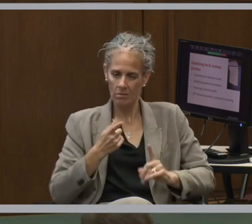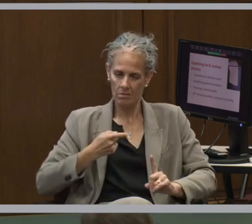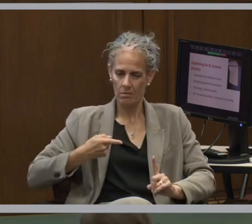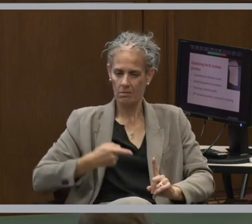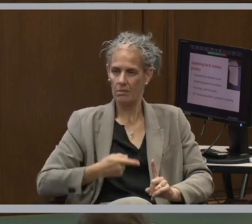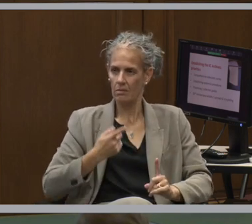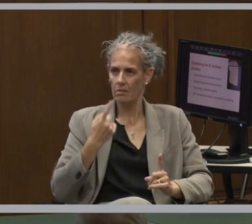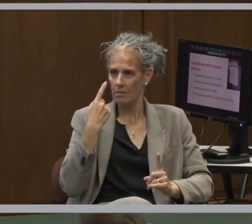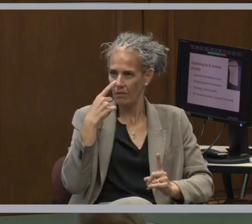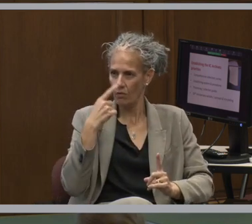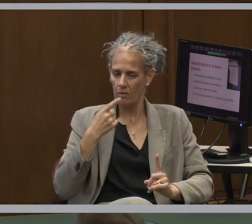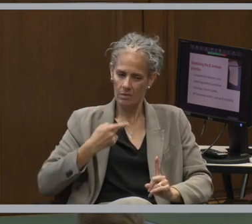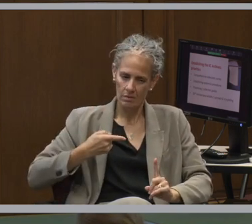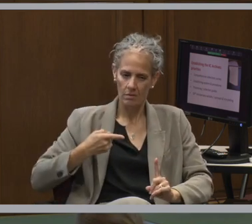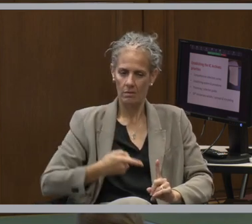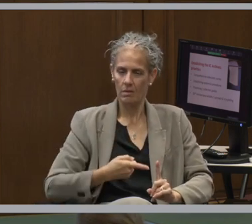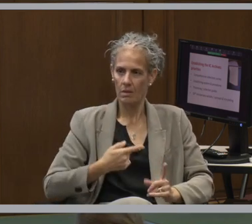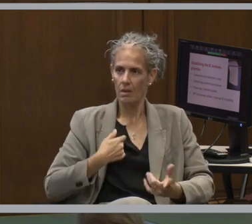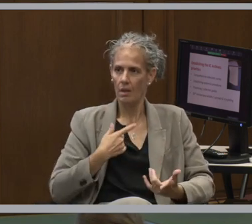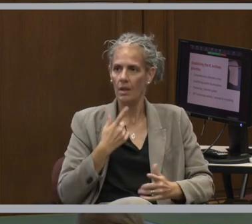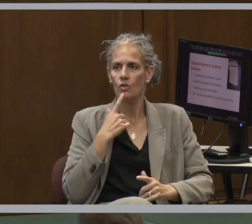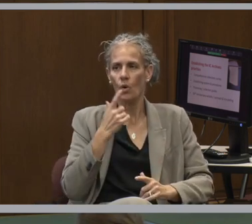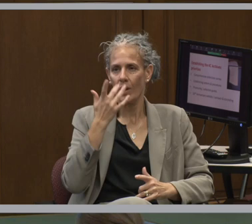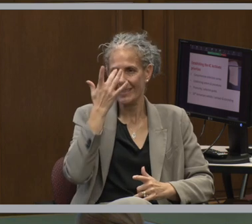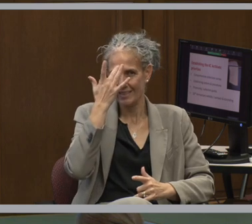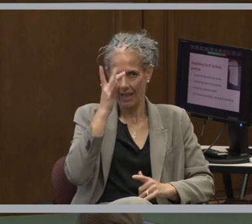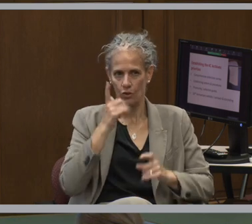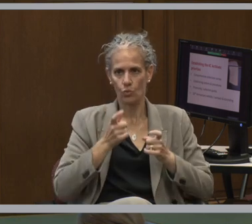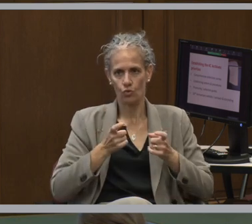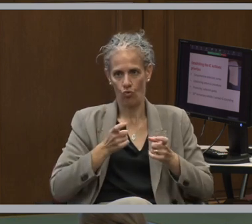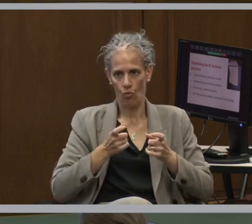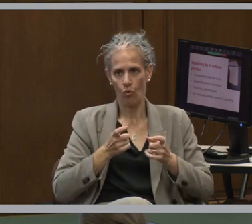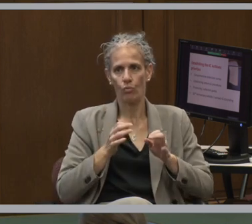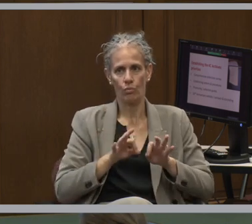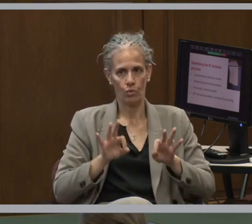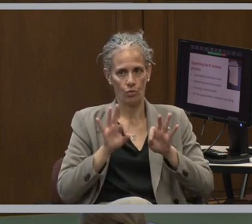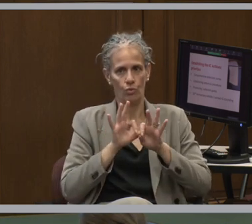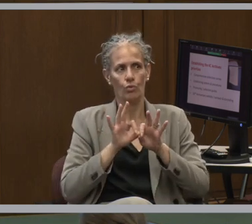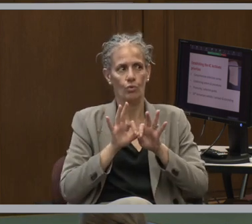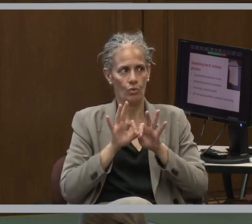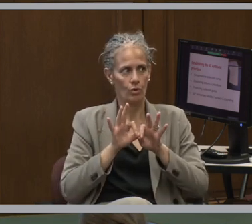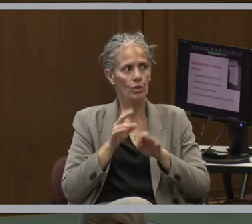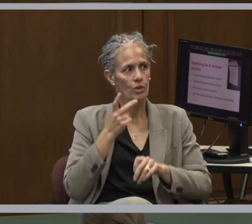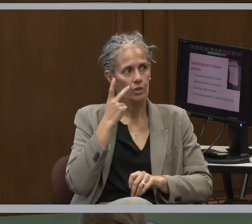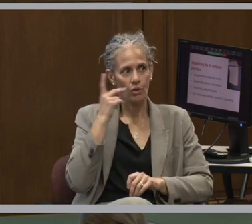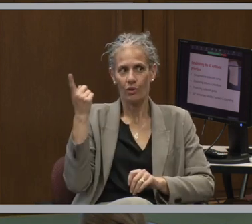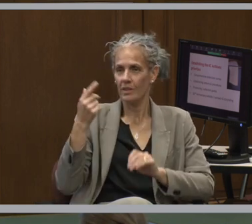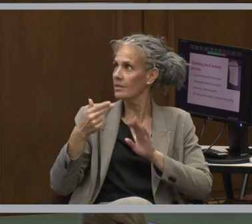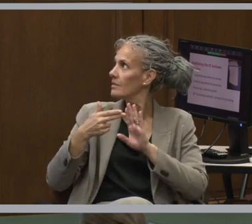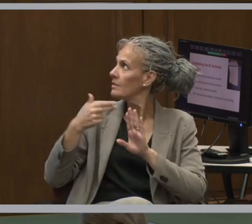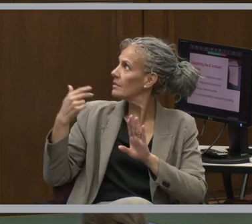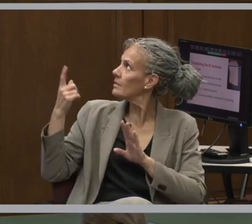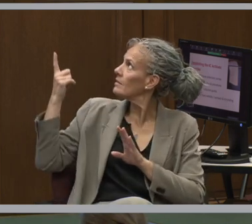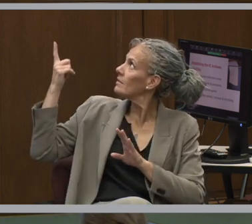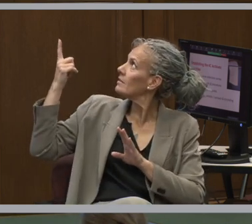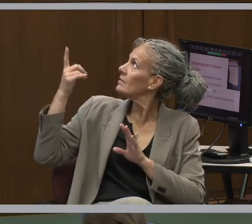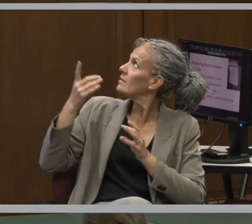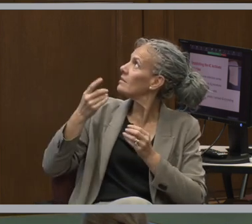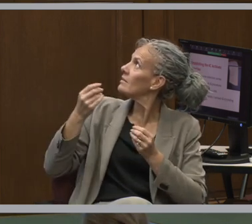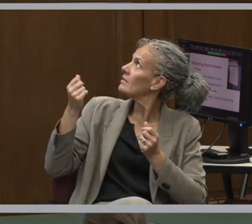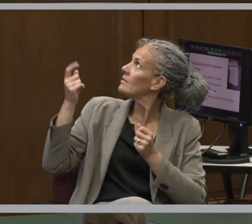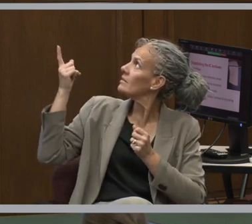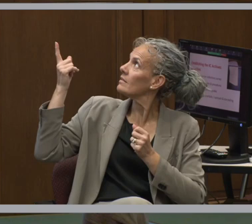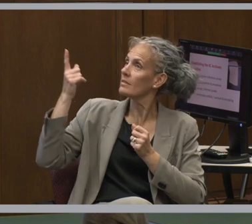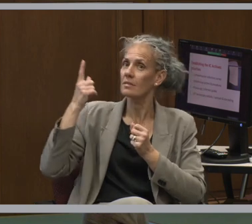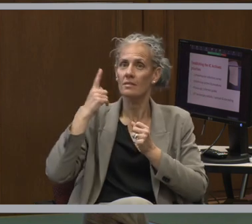we really prioritized getting intellectual control. As you can see from the post-it, it might be a little bit faint, but it says save